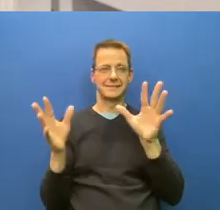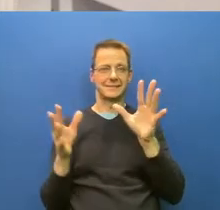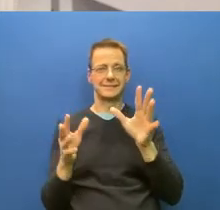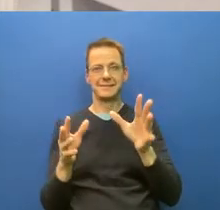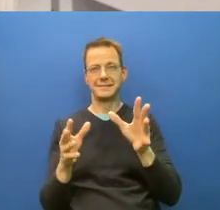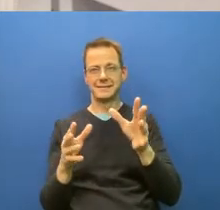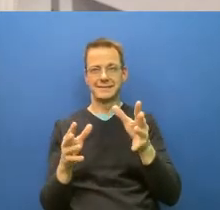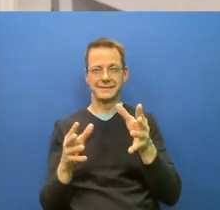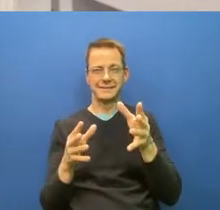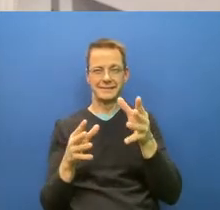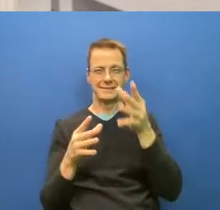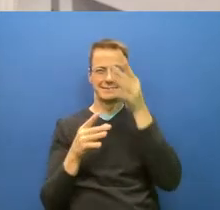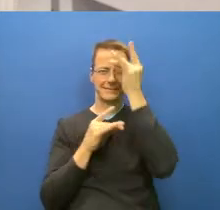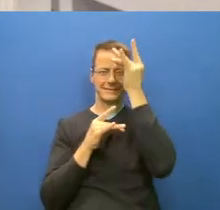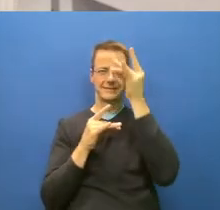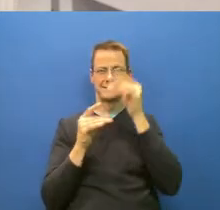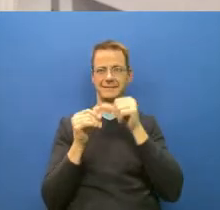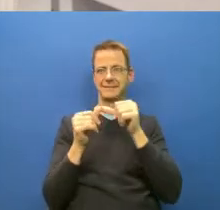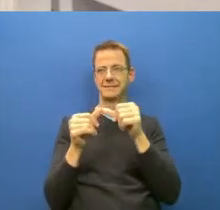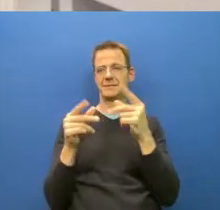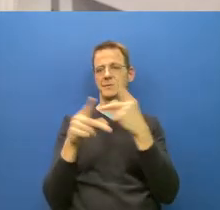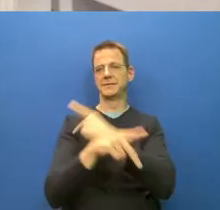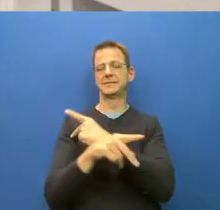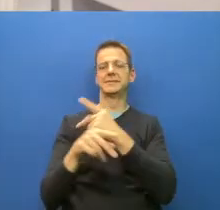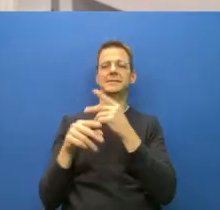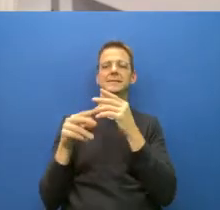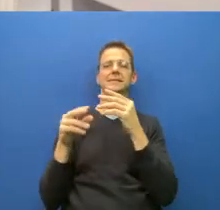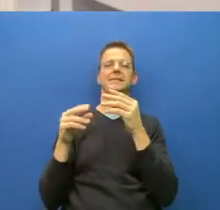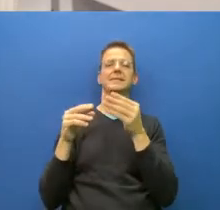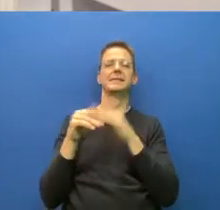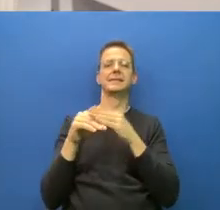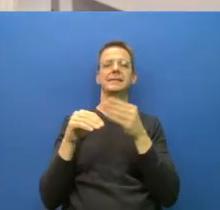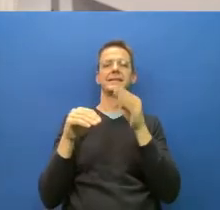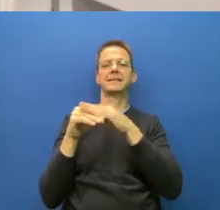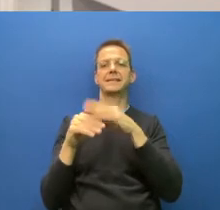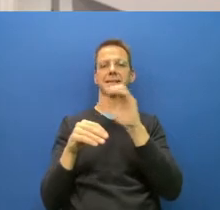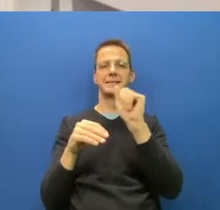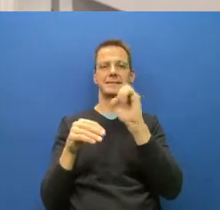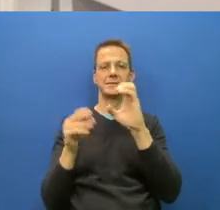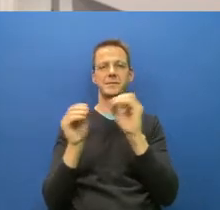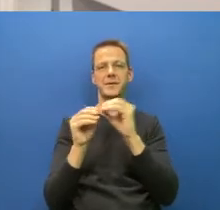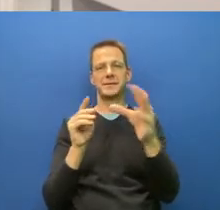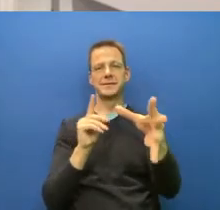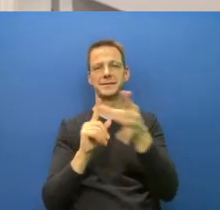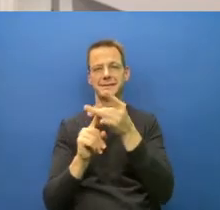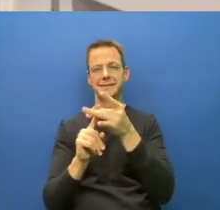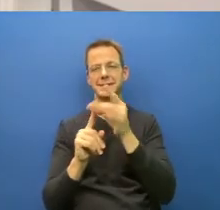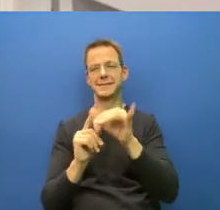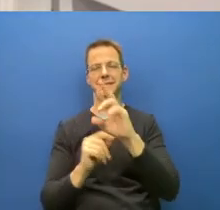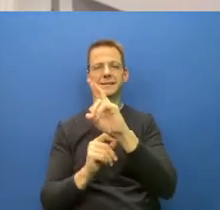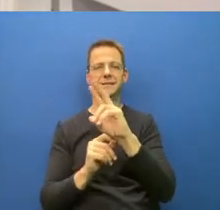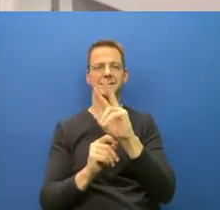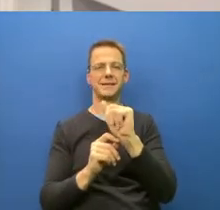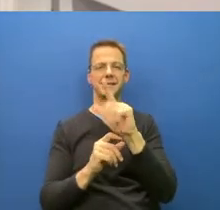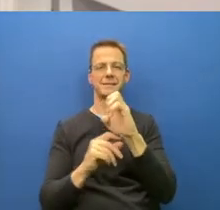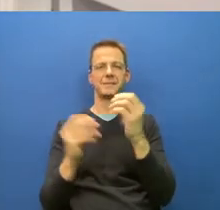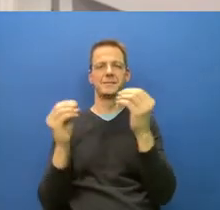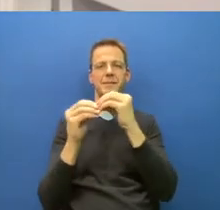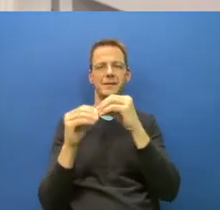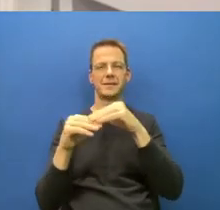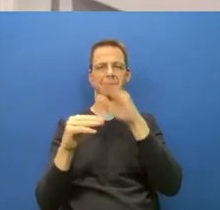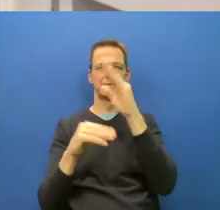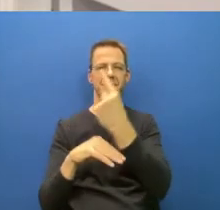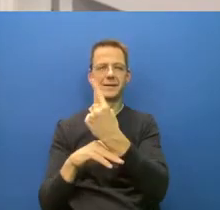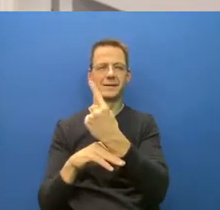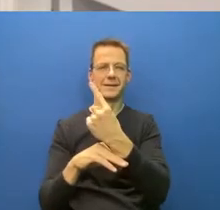happens when R is above one. But to torture the bank account analogy, if you have a 10% interest rate and you have